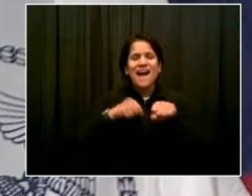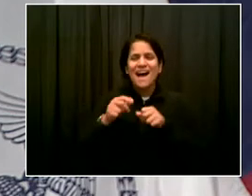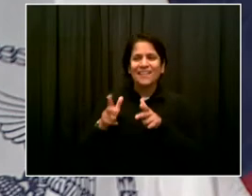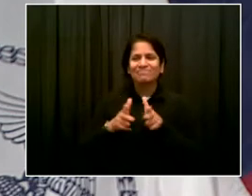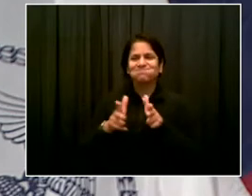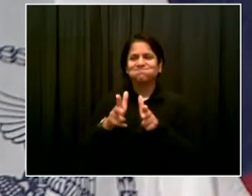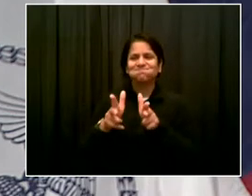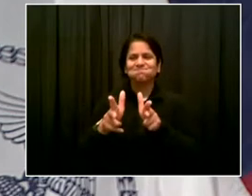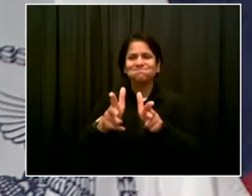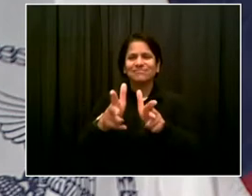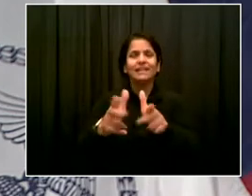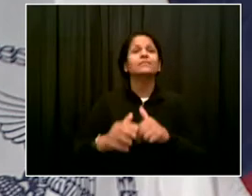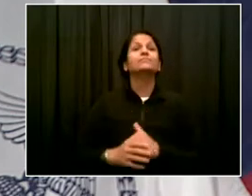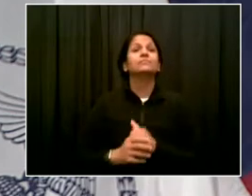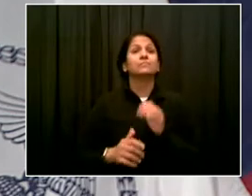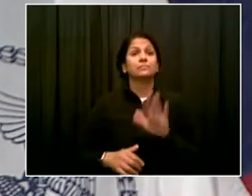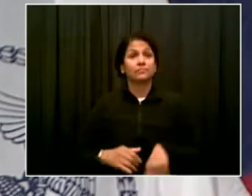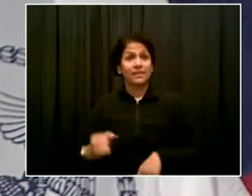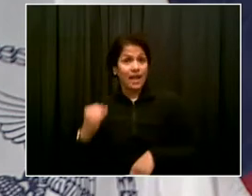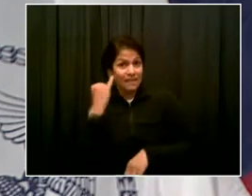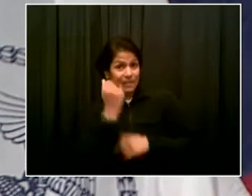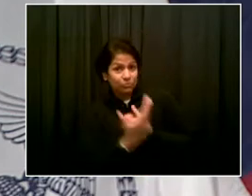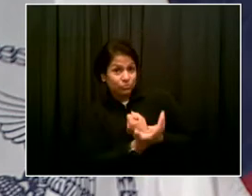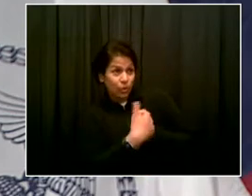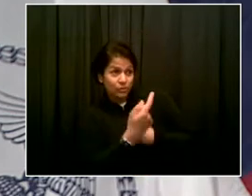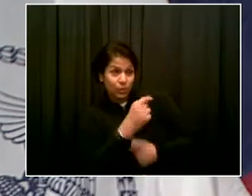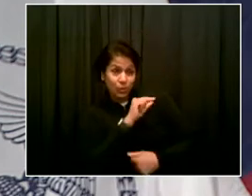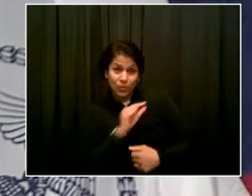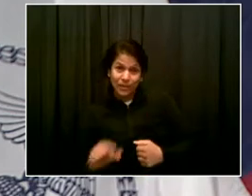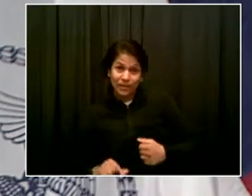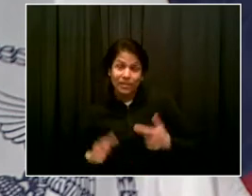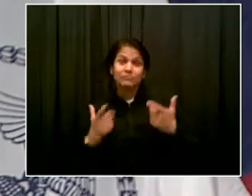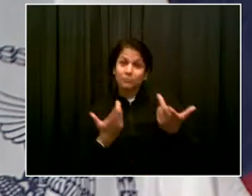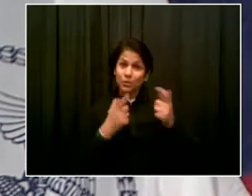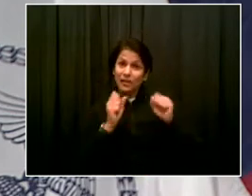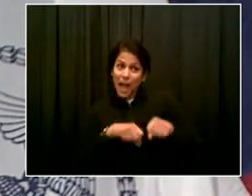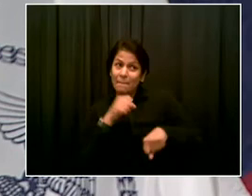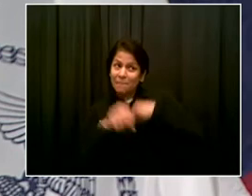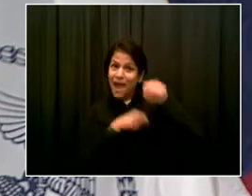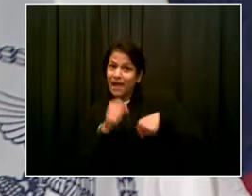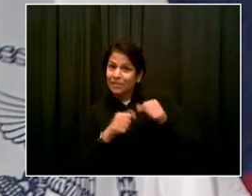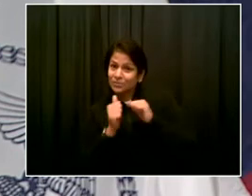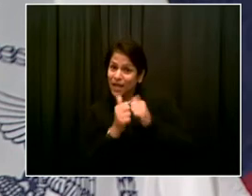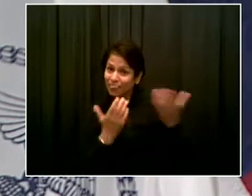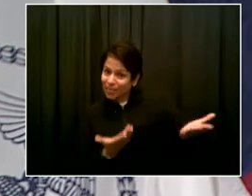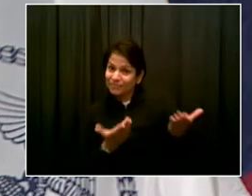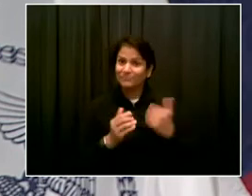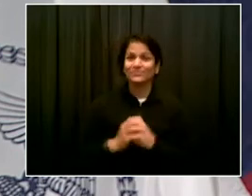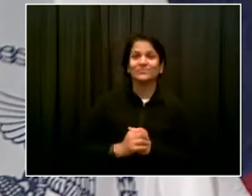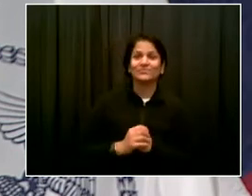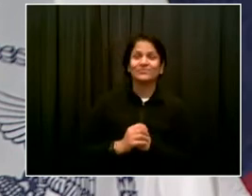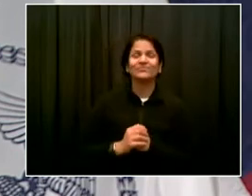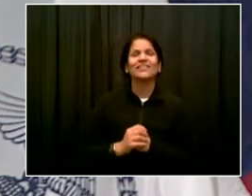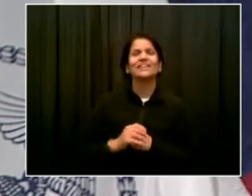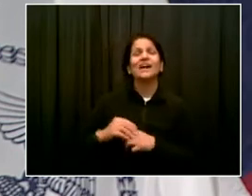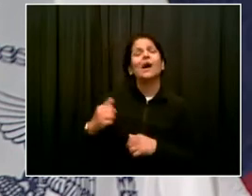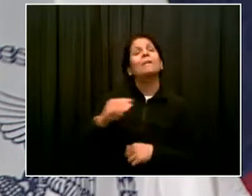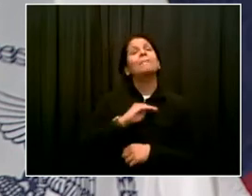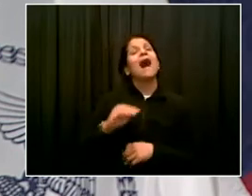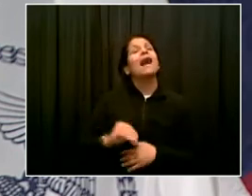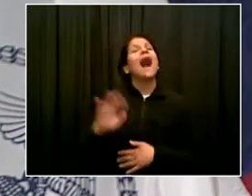Boulevard bike lane. You know, I like Katie. You keep pushing the spectrum. I already said Ocean Parkway. Now you're going to get me to Queens. It's just going to keep going from there, isn't it?